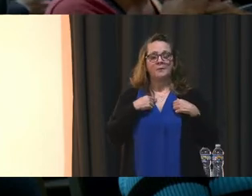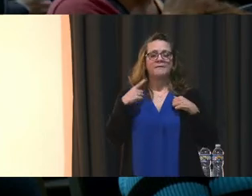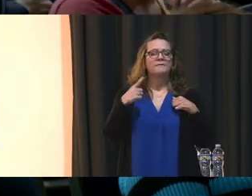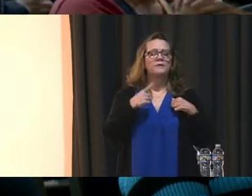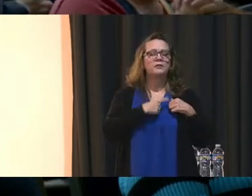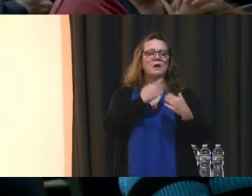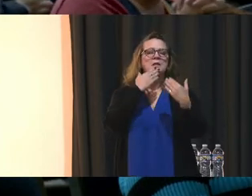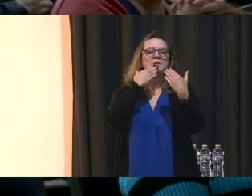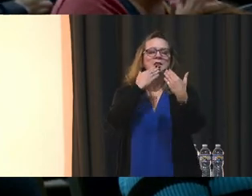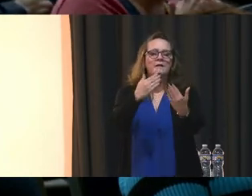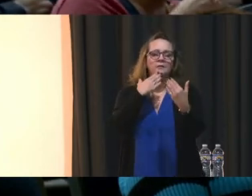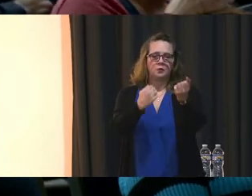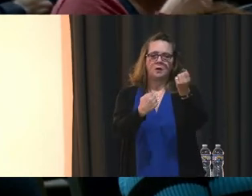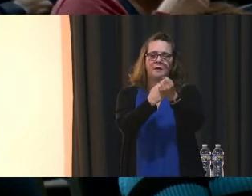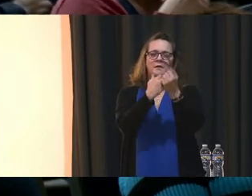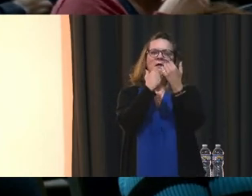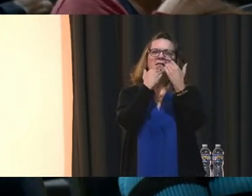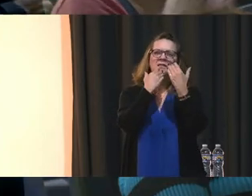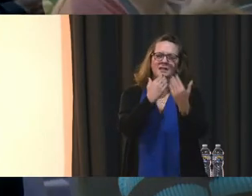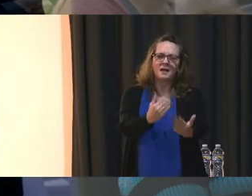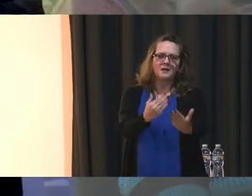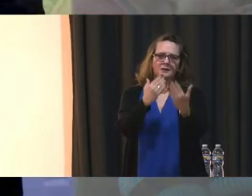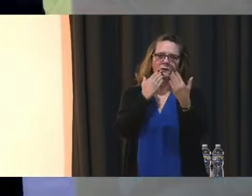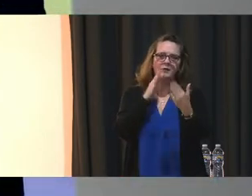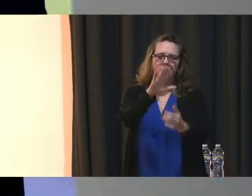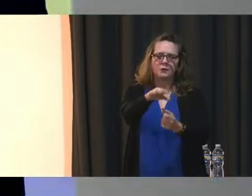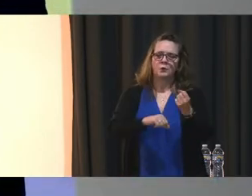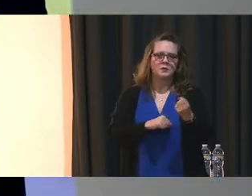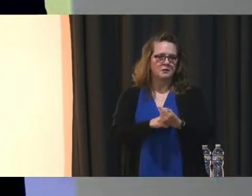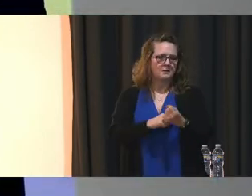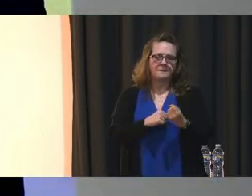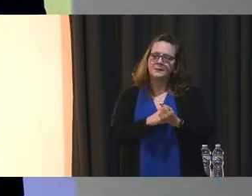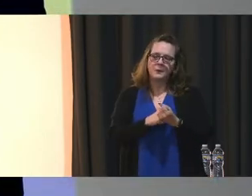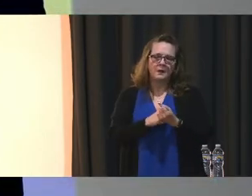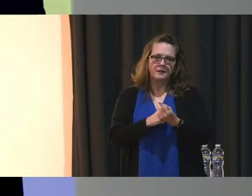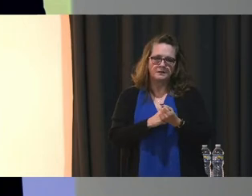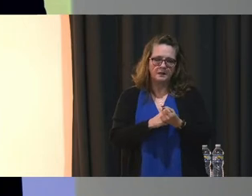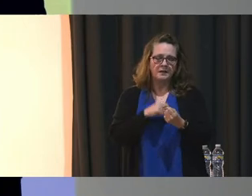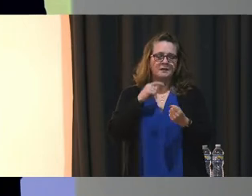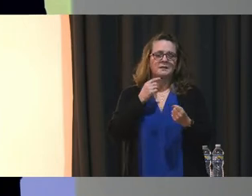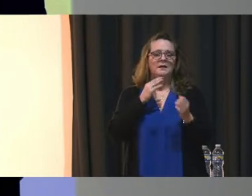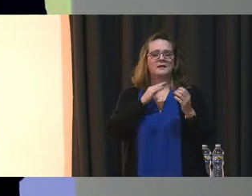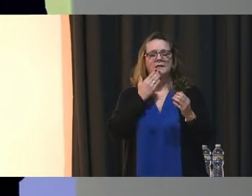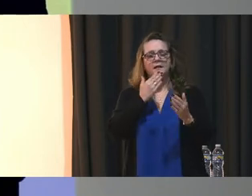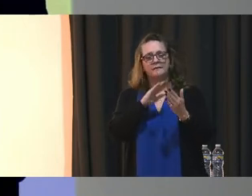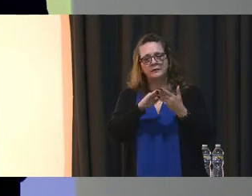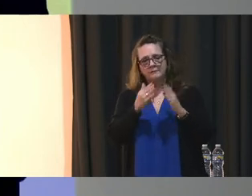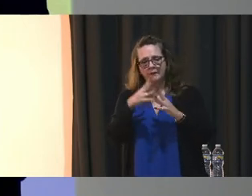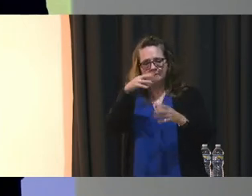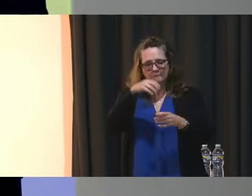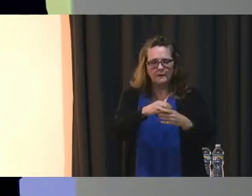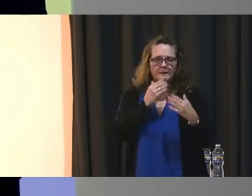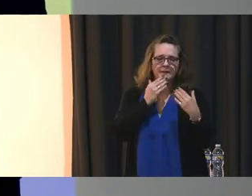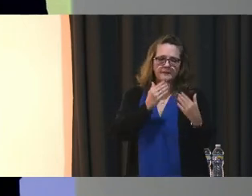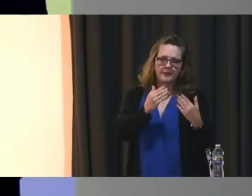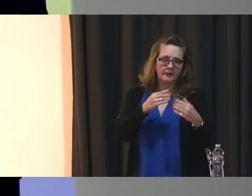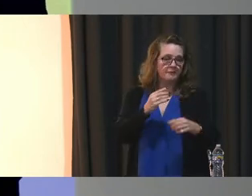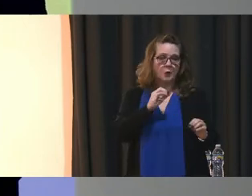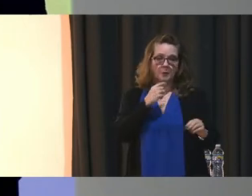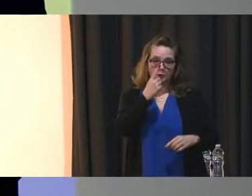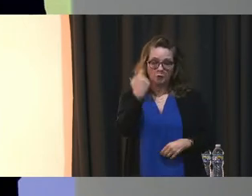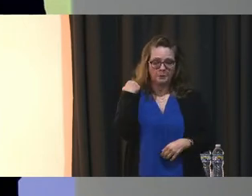advocacy, and thank you for your support of this community. If no one said it, I'm saying it now,